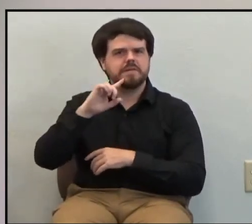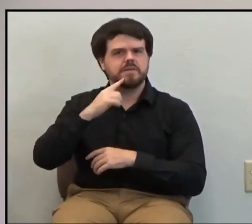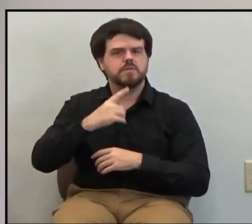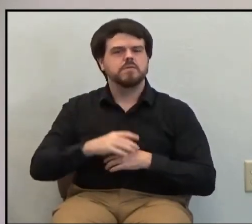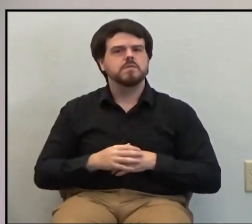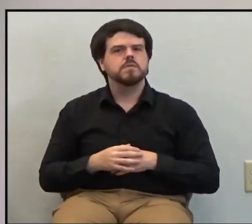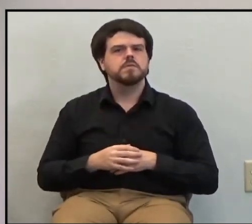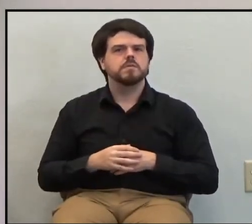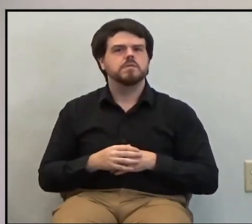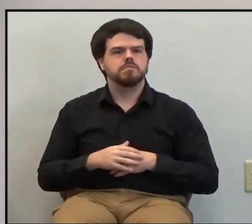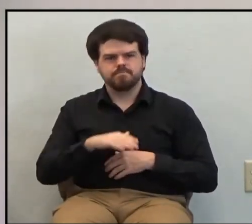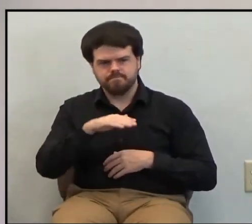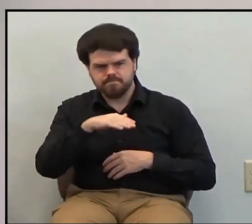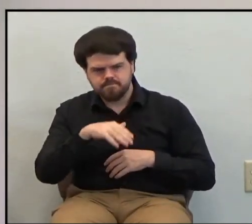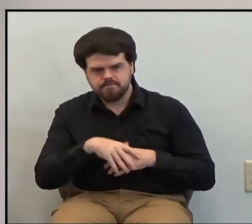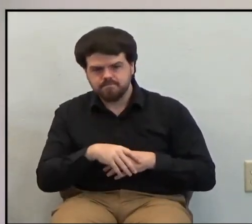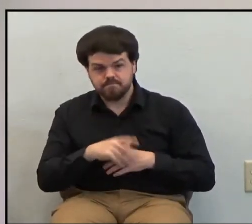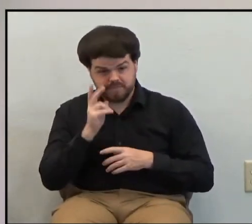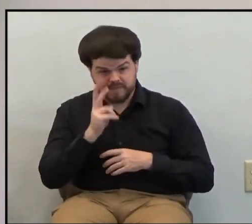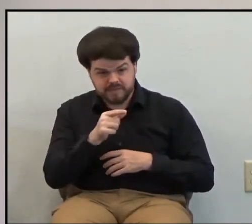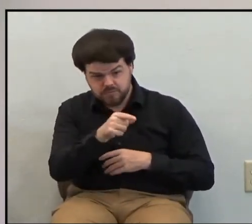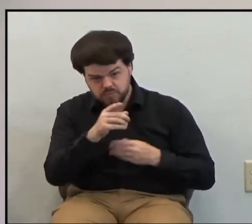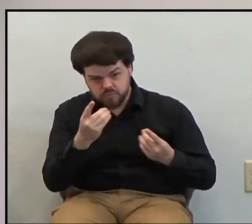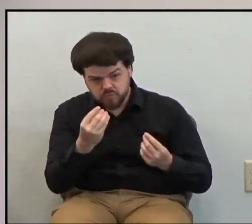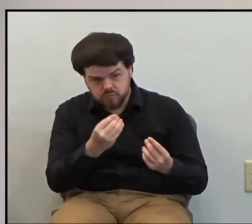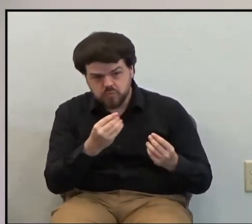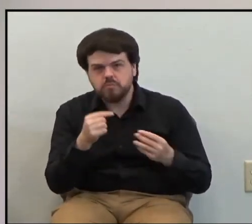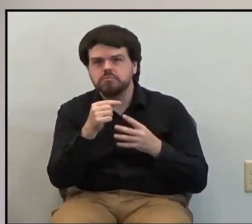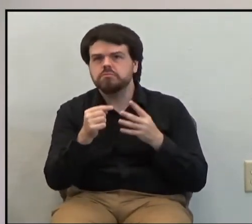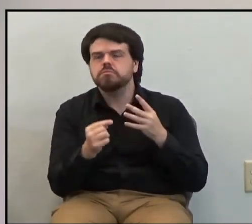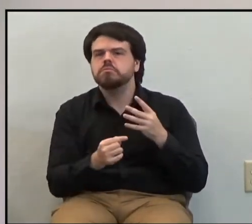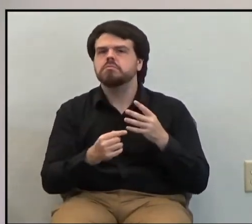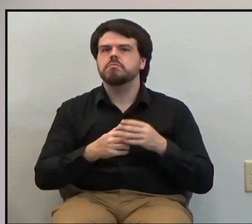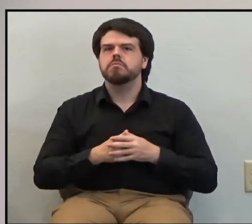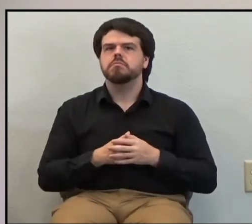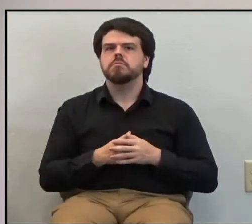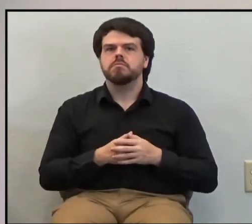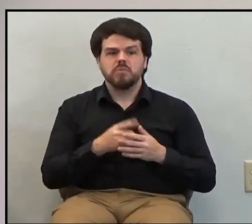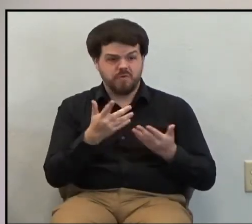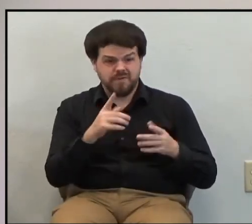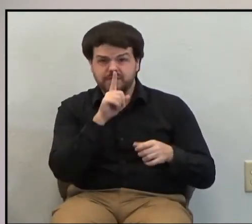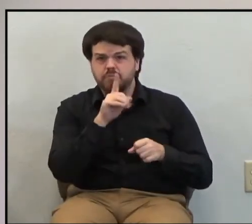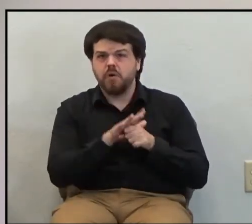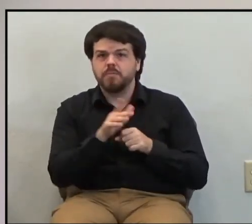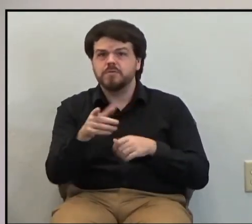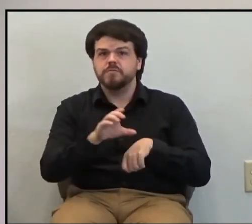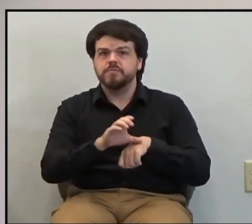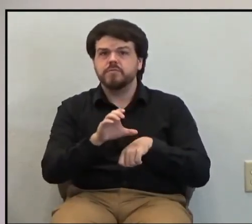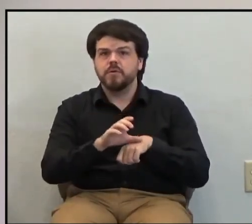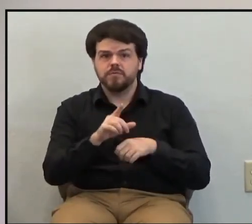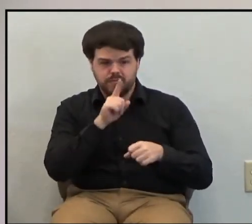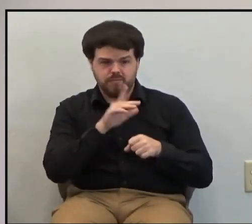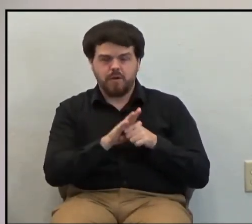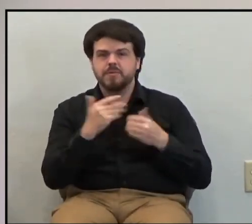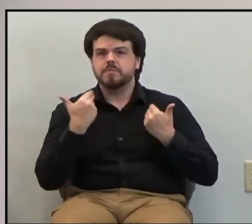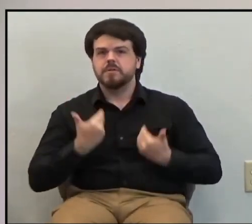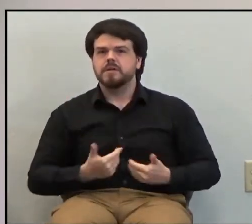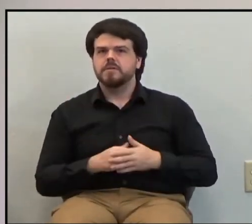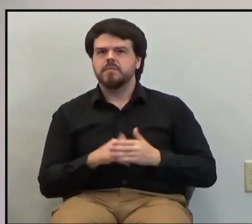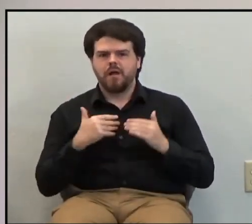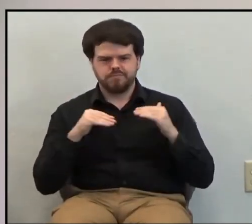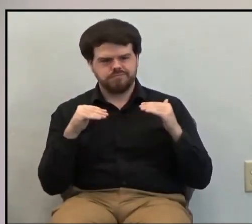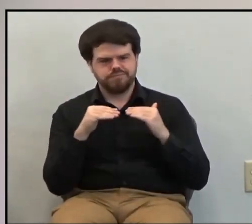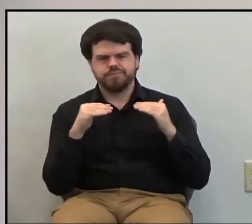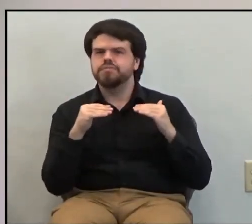And he will say, well, let's look at what you did. You promised me. And I am a just and